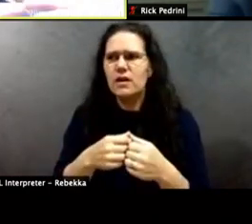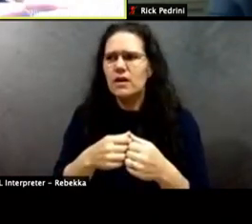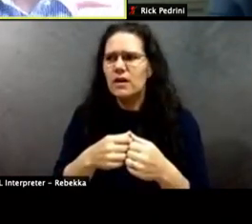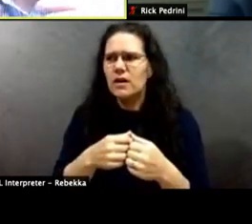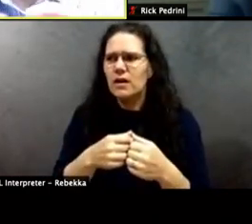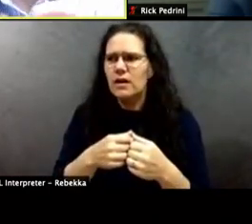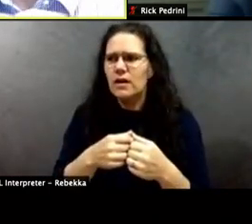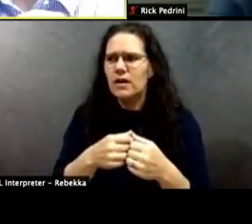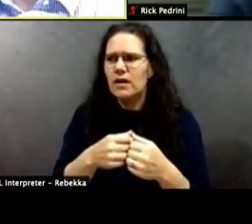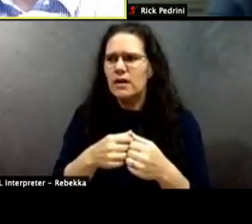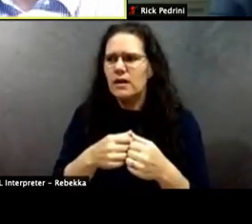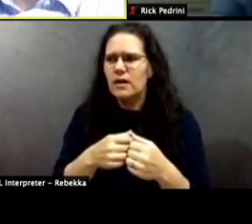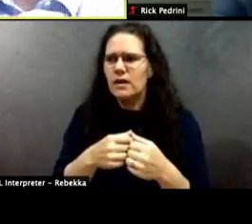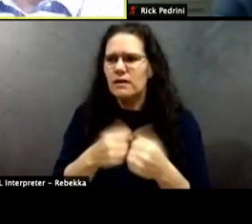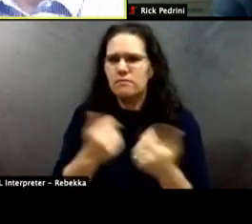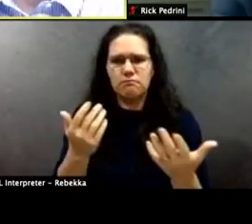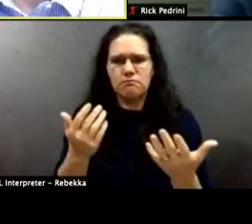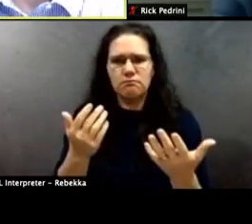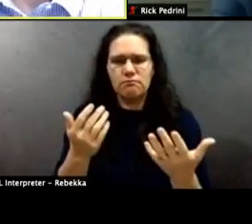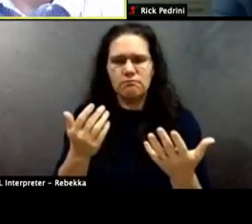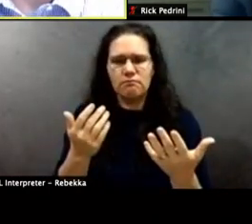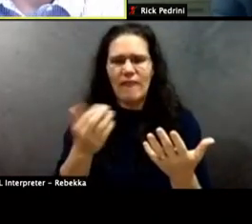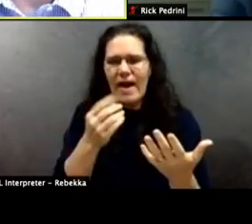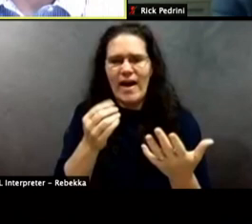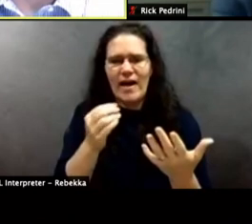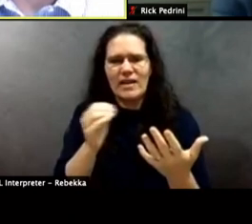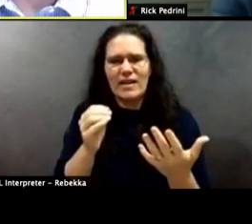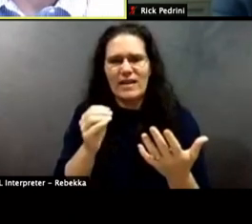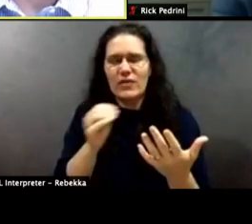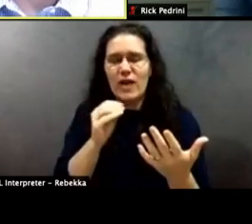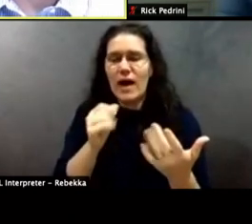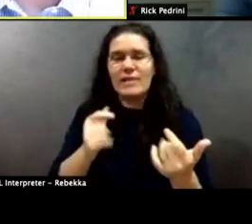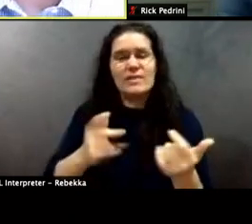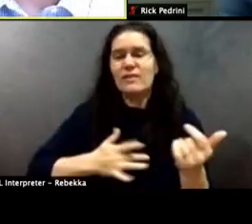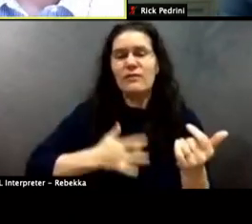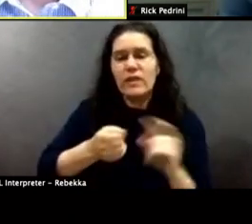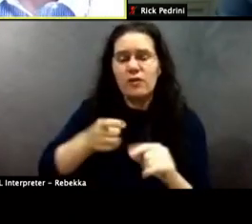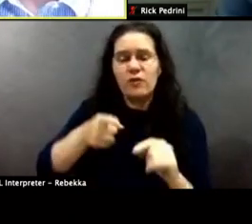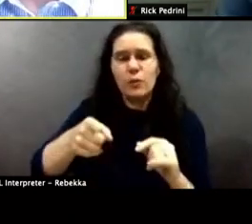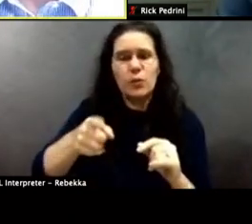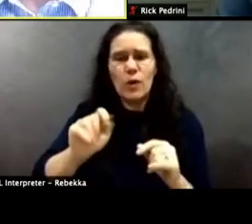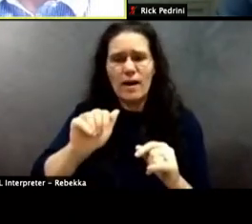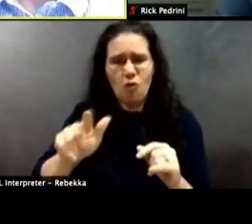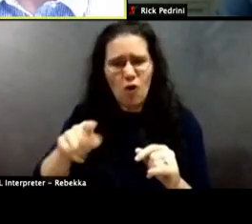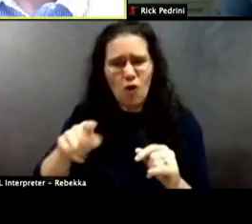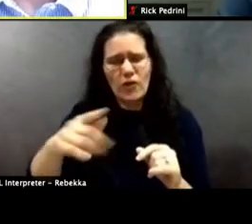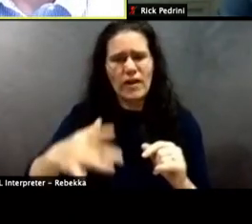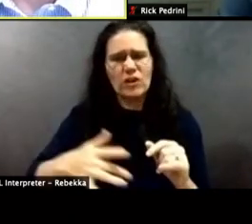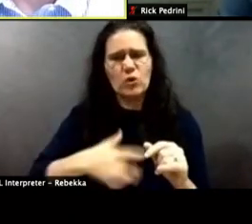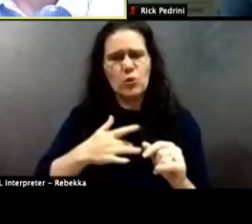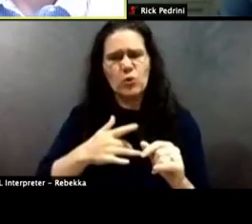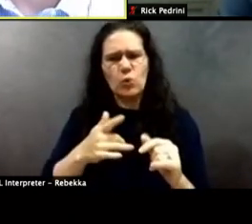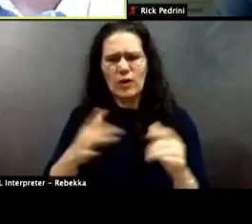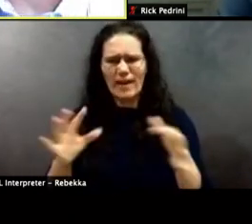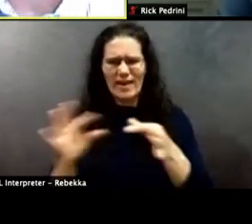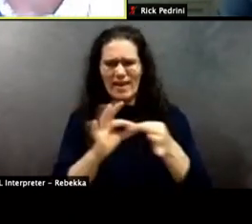And how come, um, I did not get at all, any sense from you whatsoever that you equate the two